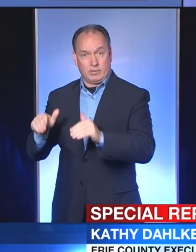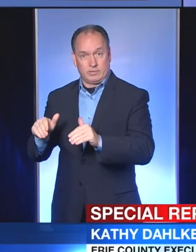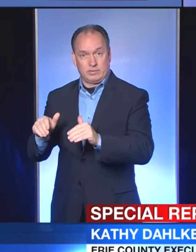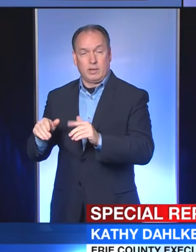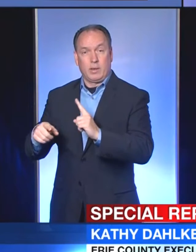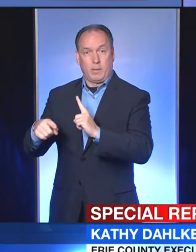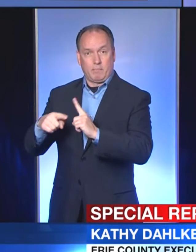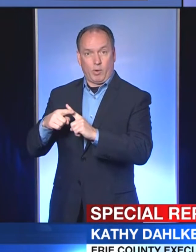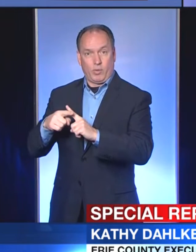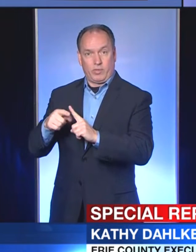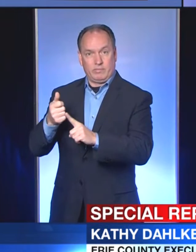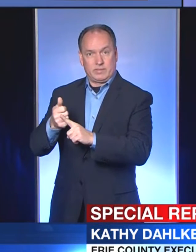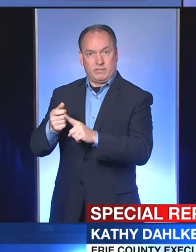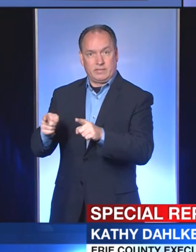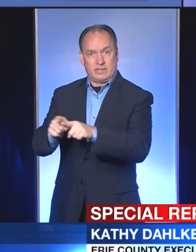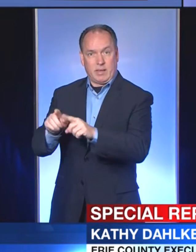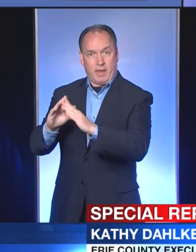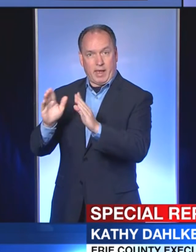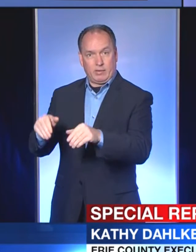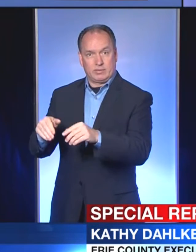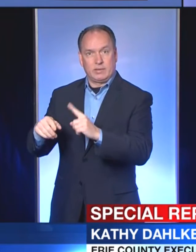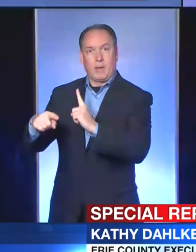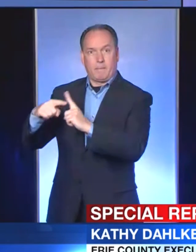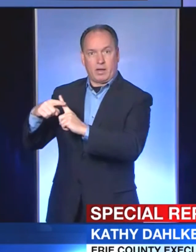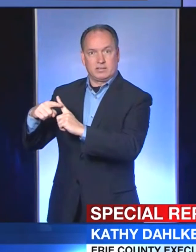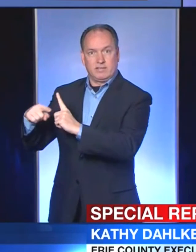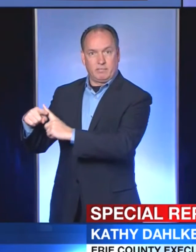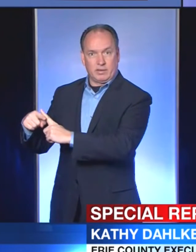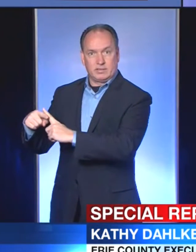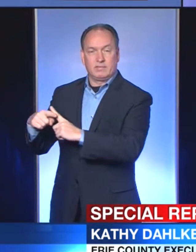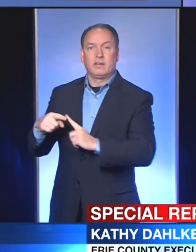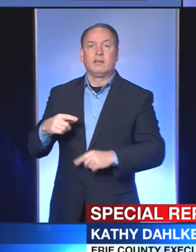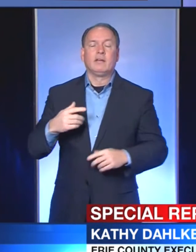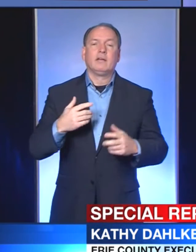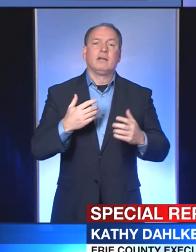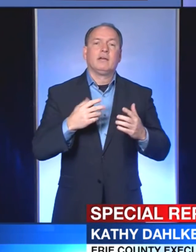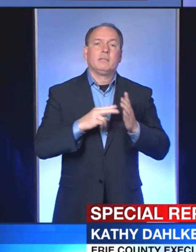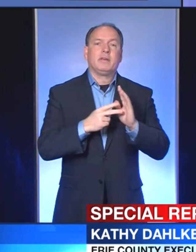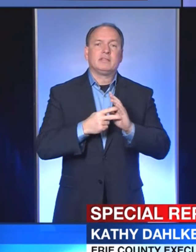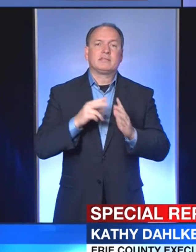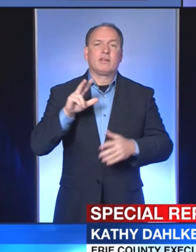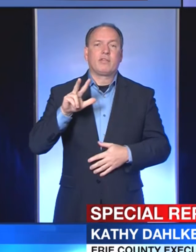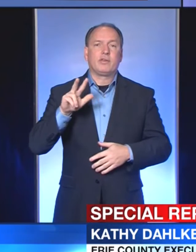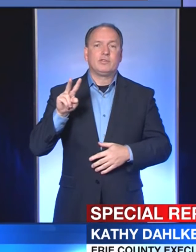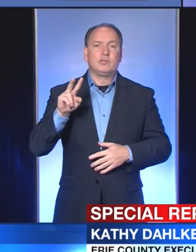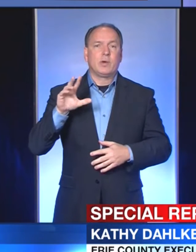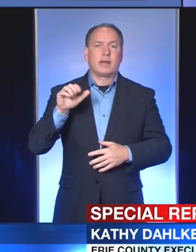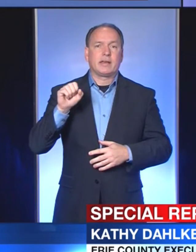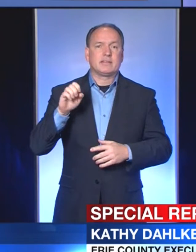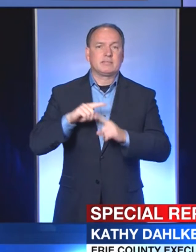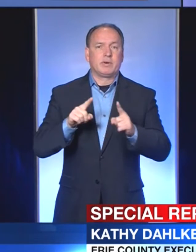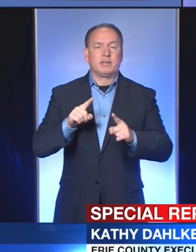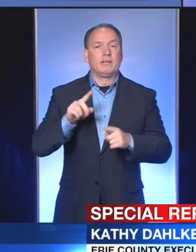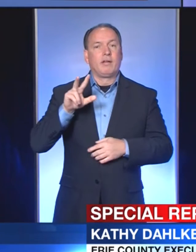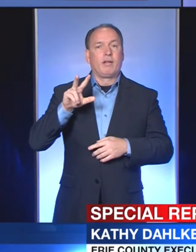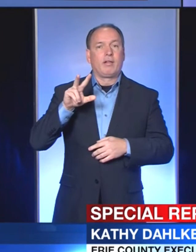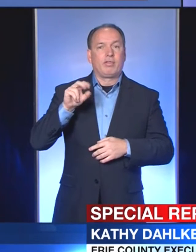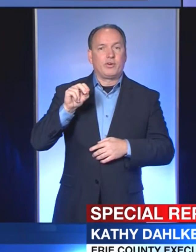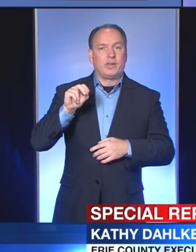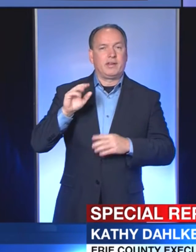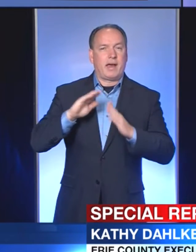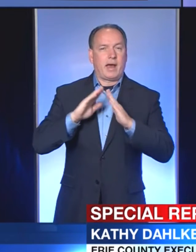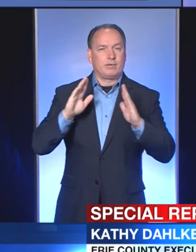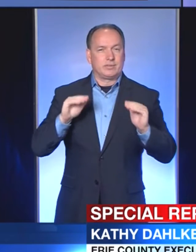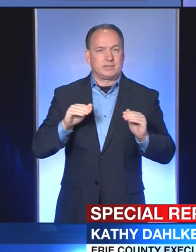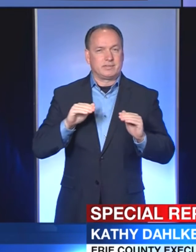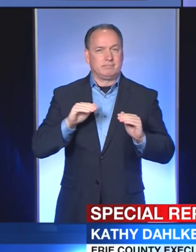positive within one household. So though we have 32 cases now, we have basically 30 households where